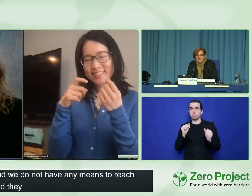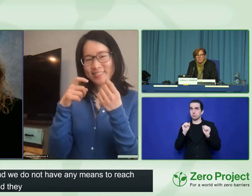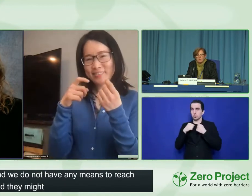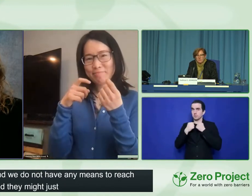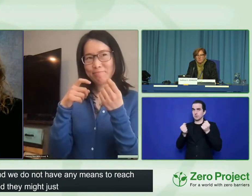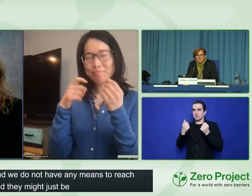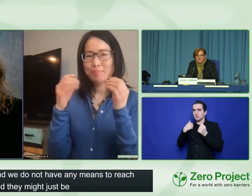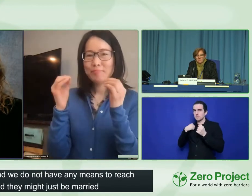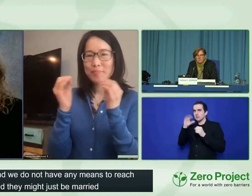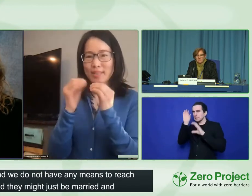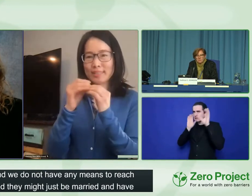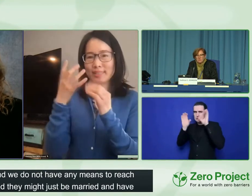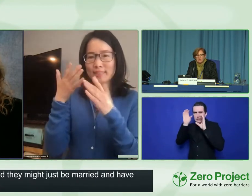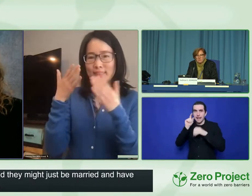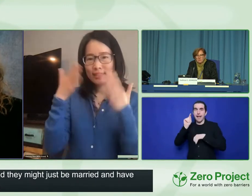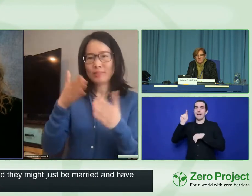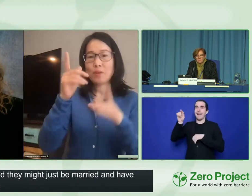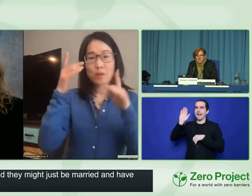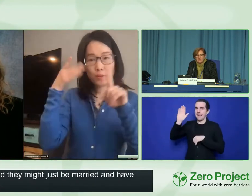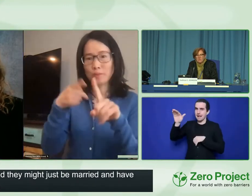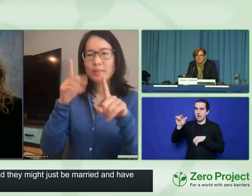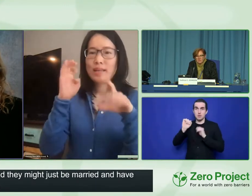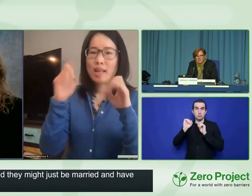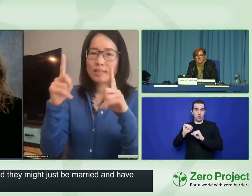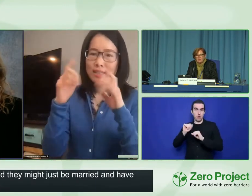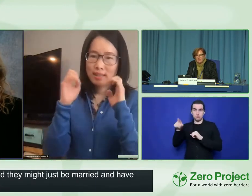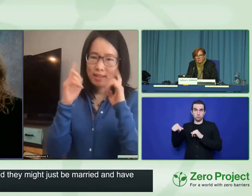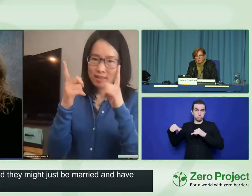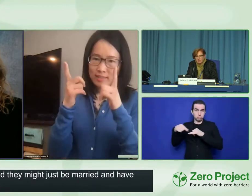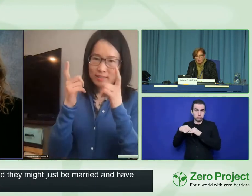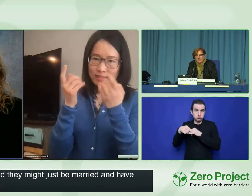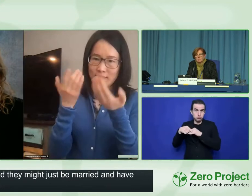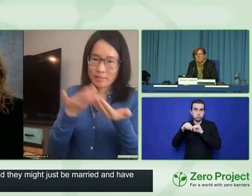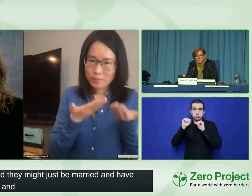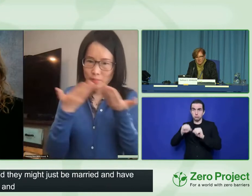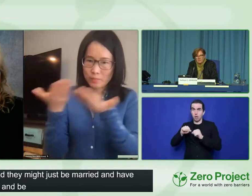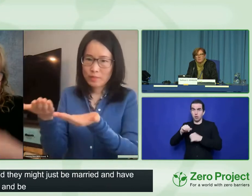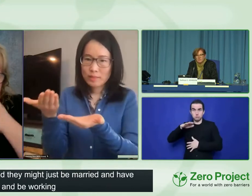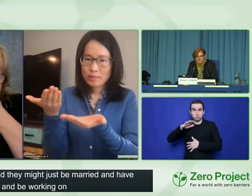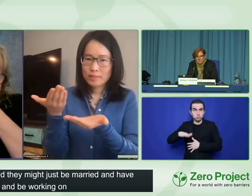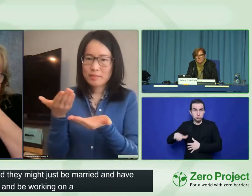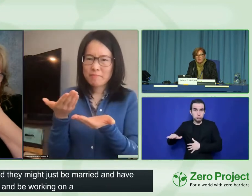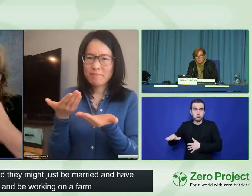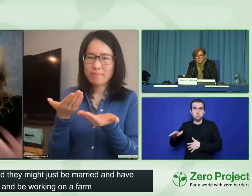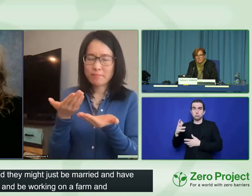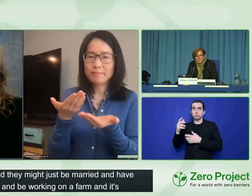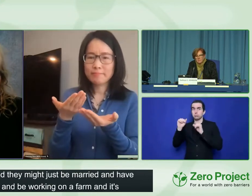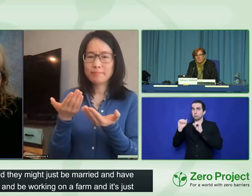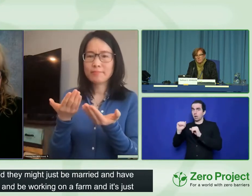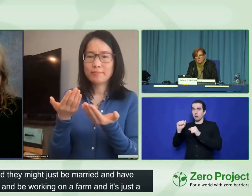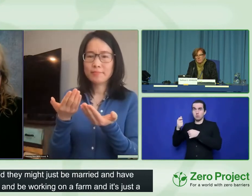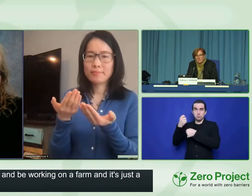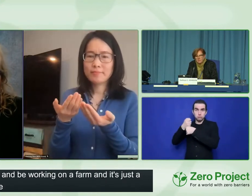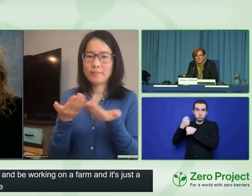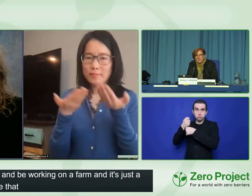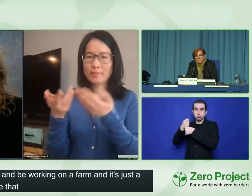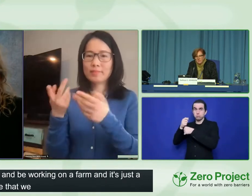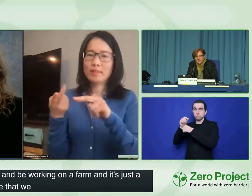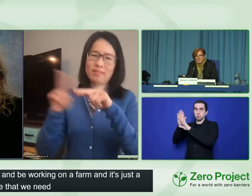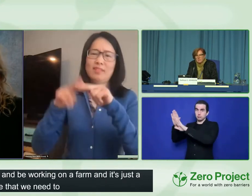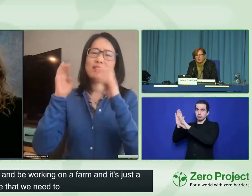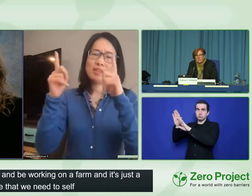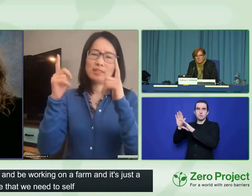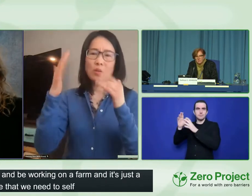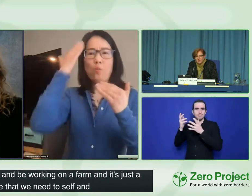need to solve. I'm not really sure exactly what we can do. But again, I think